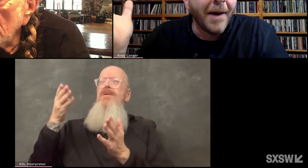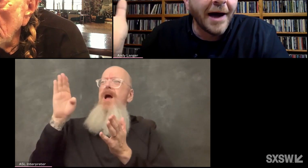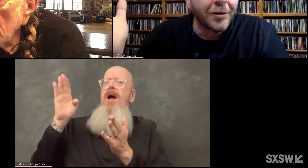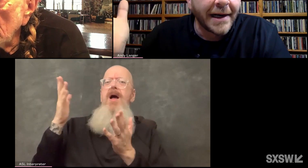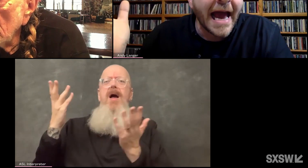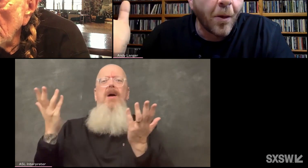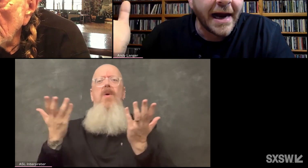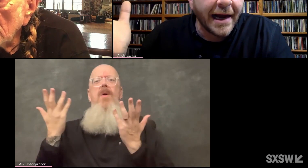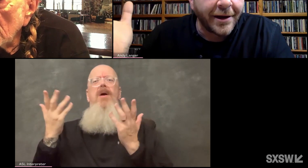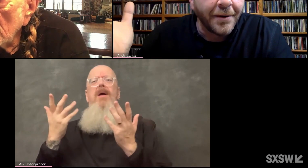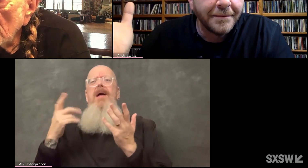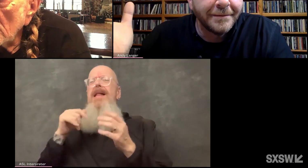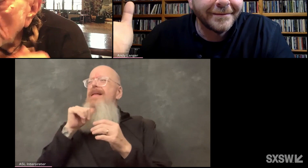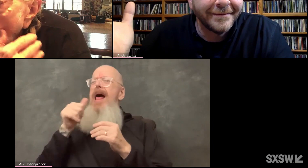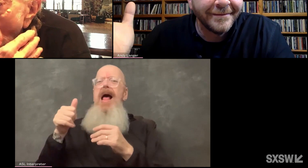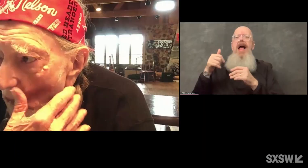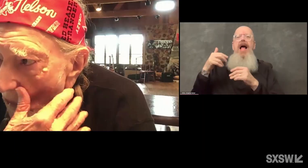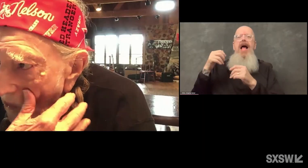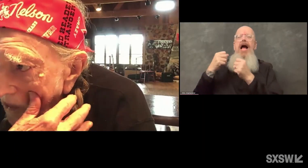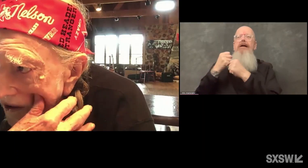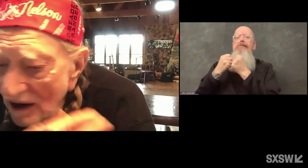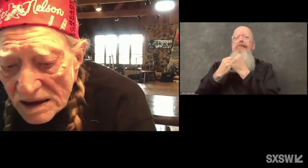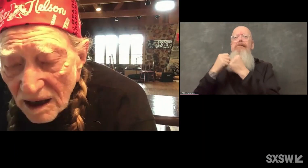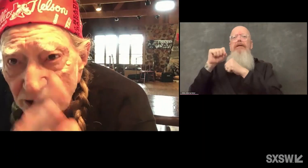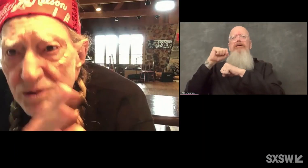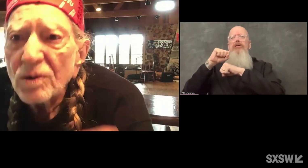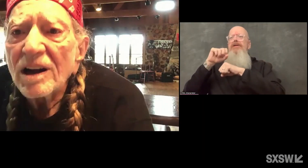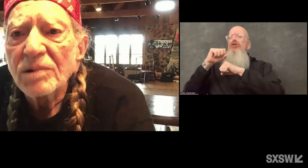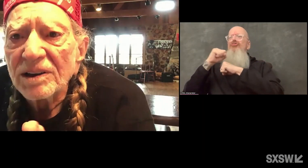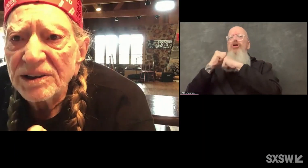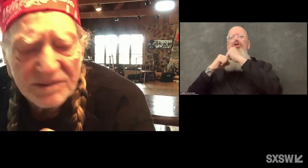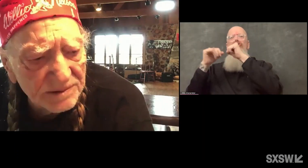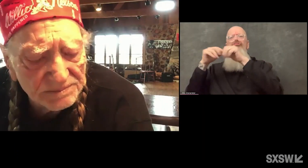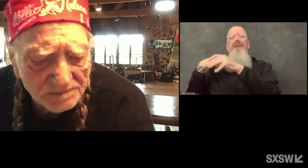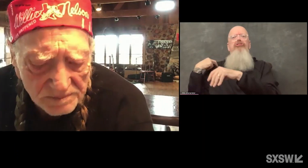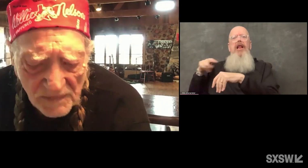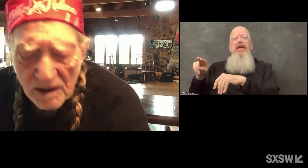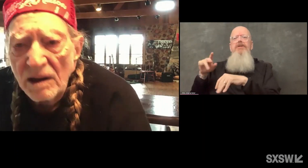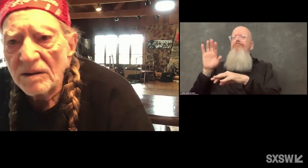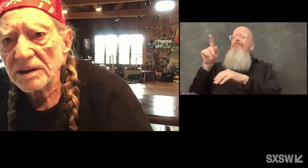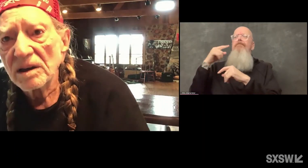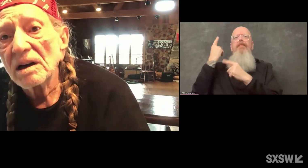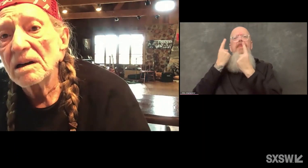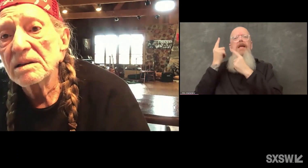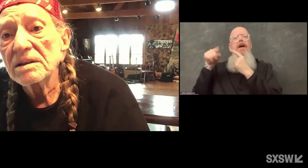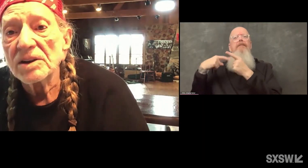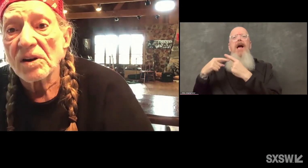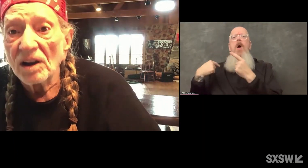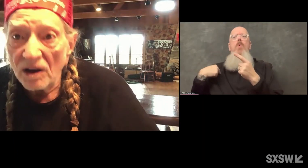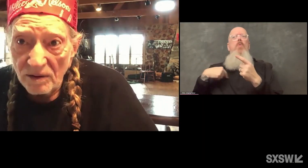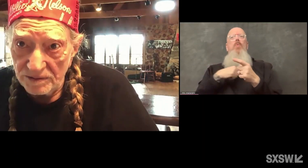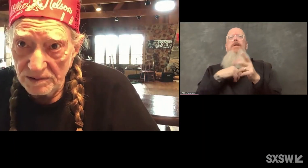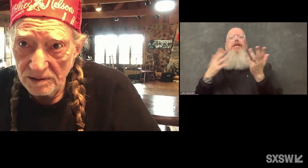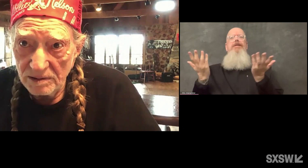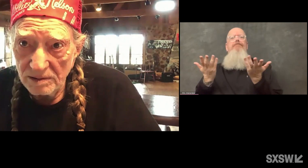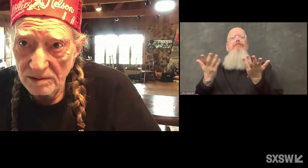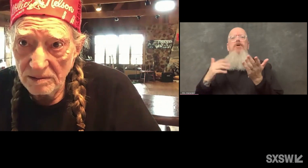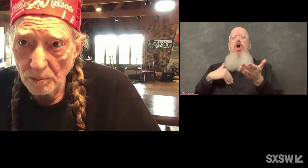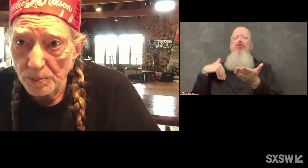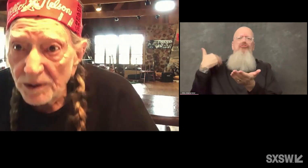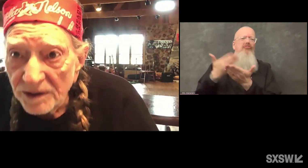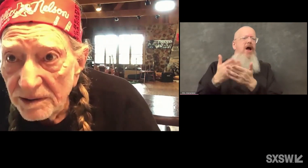spend pondering how we got here? Here's what I believe. That God is love.